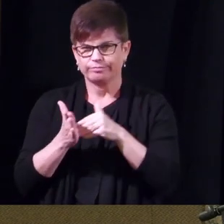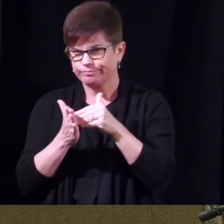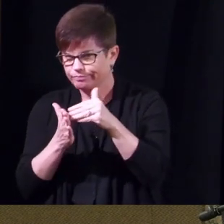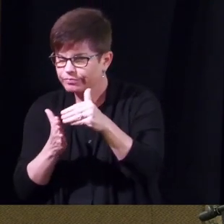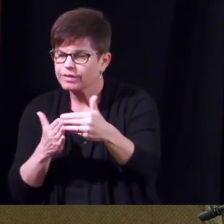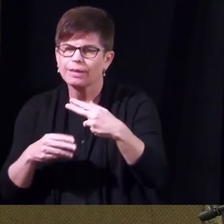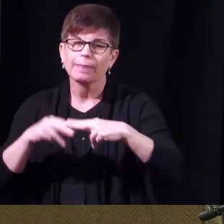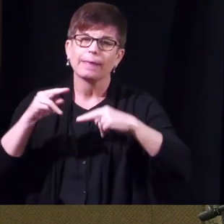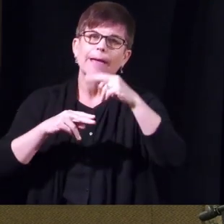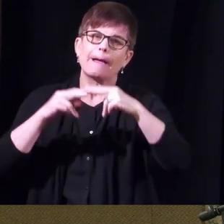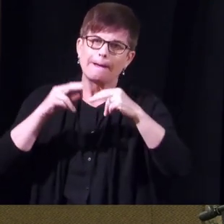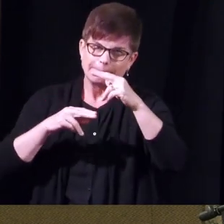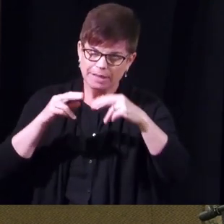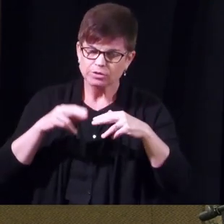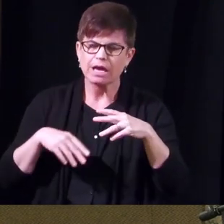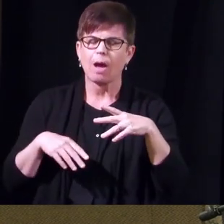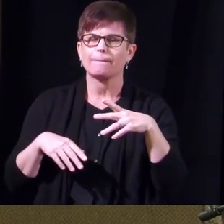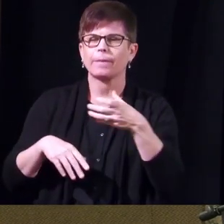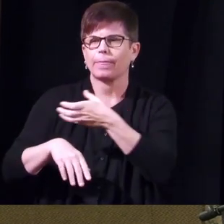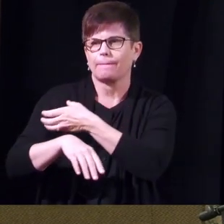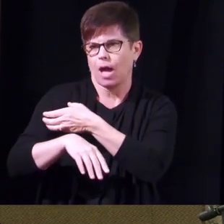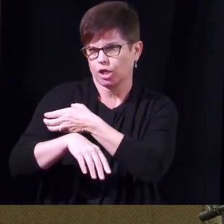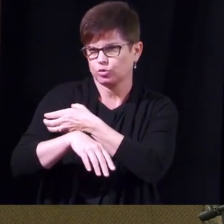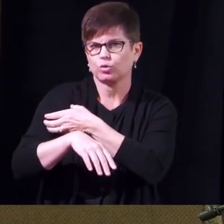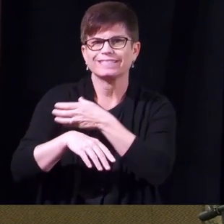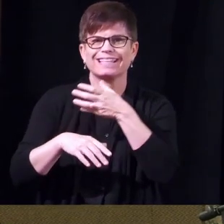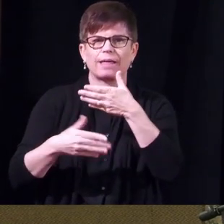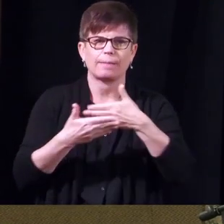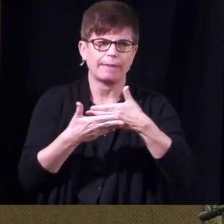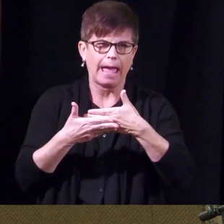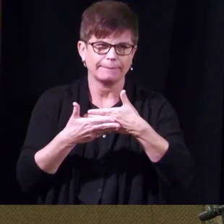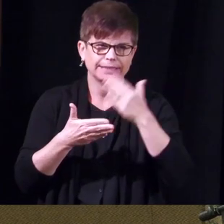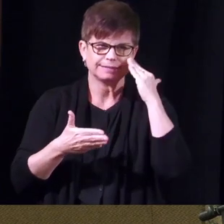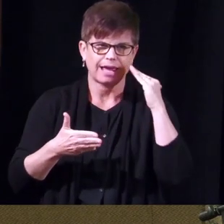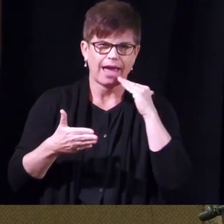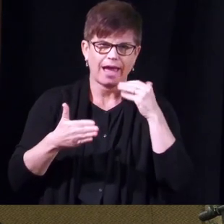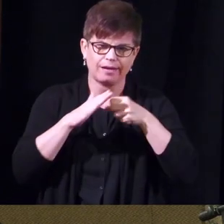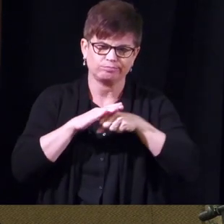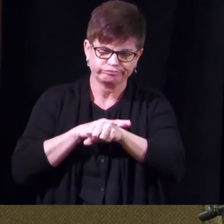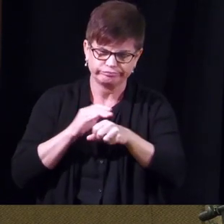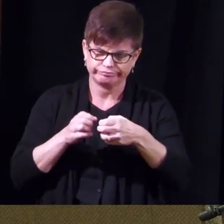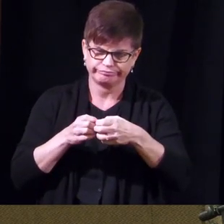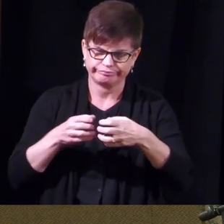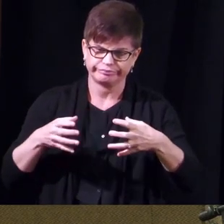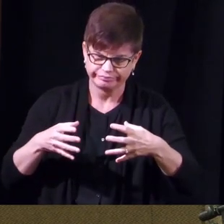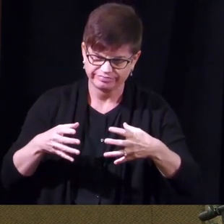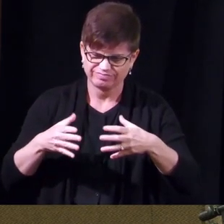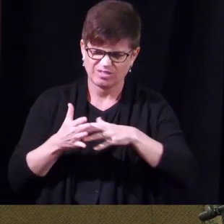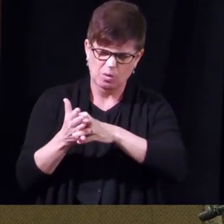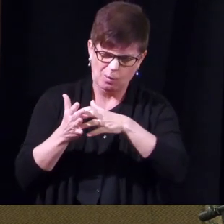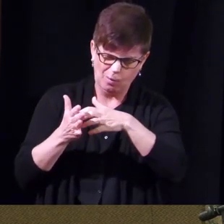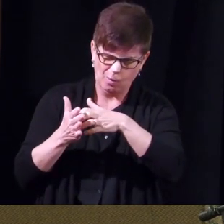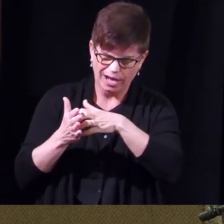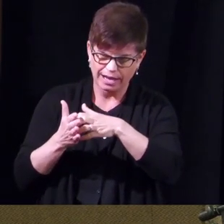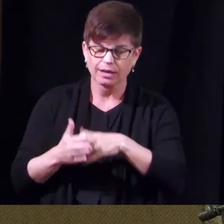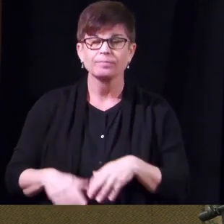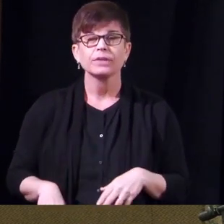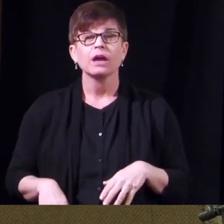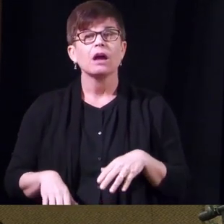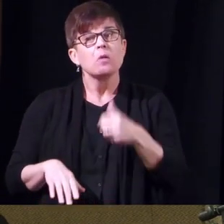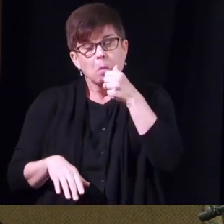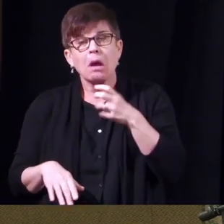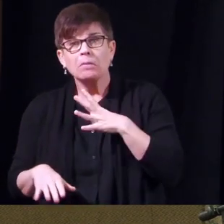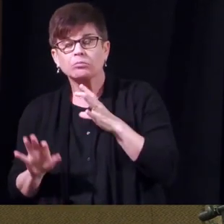baby's head stretched out uh and uh they work you know well enough in women in